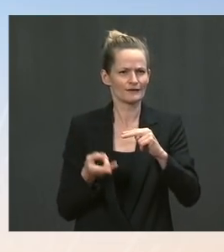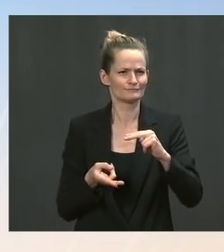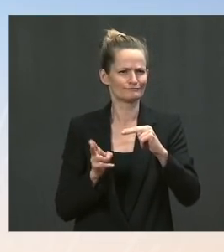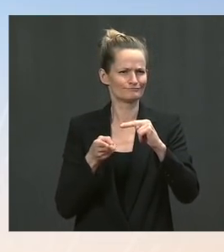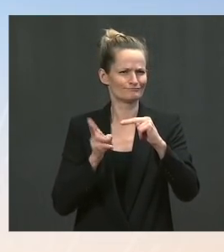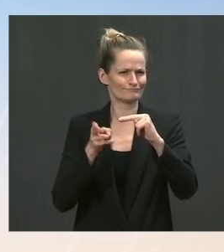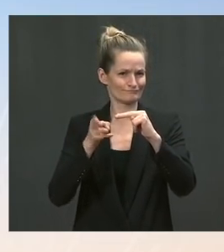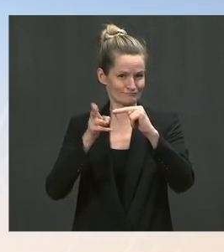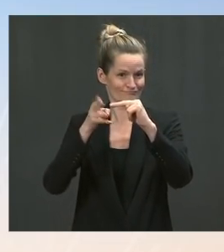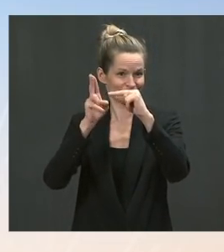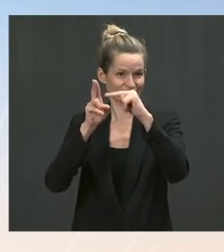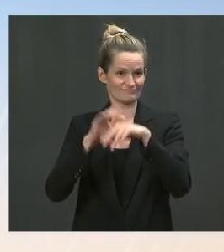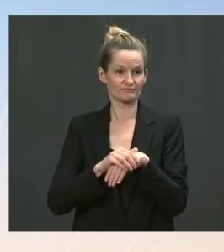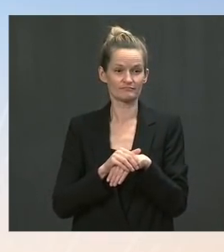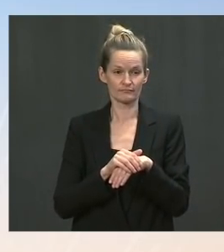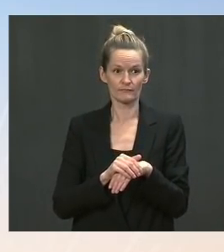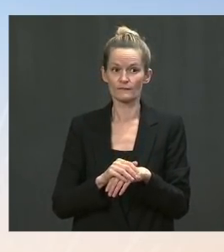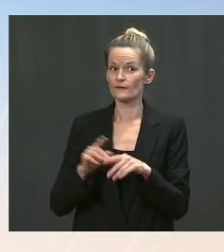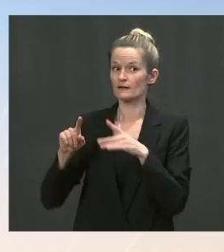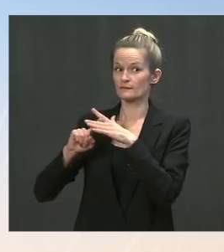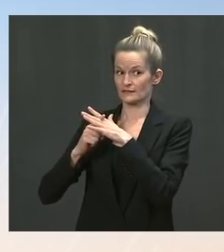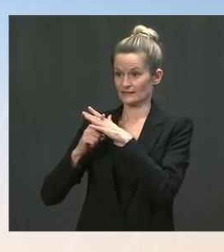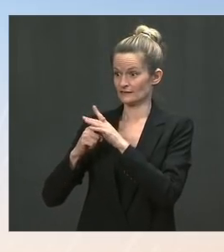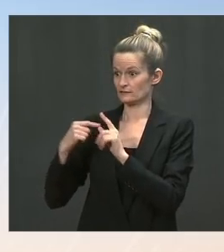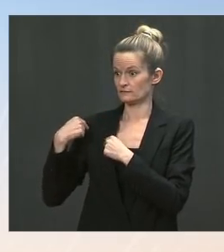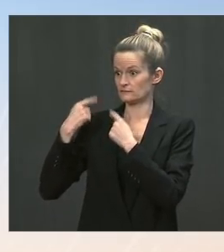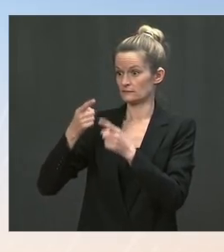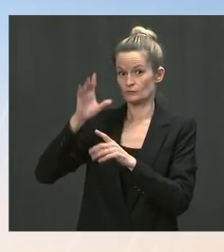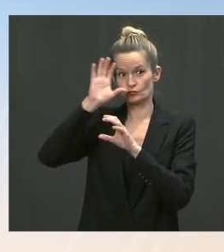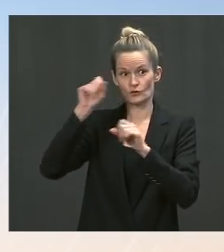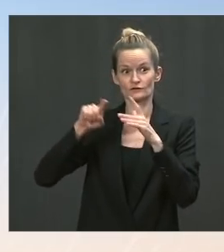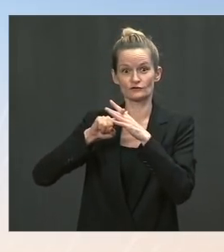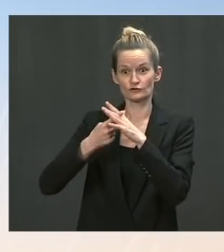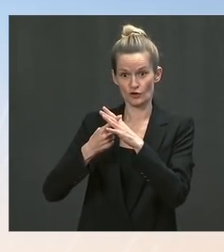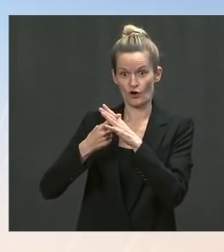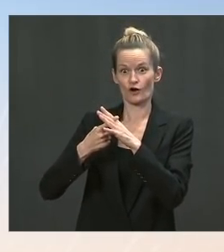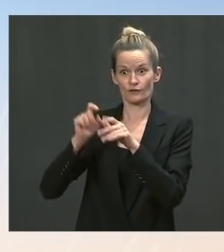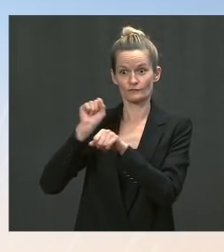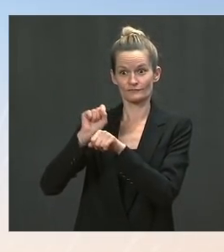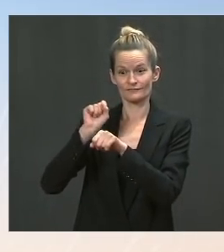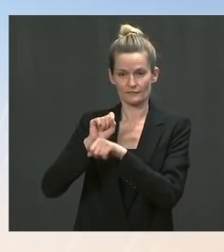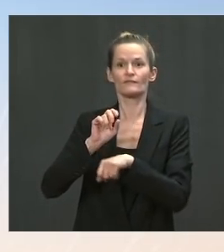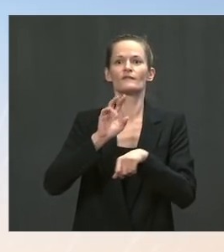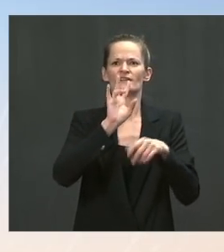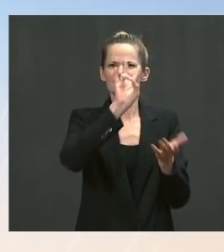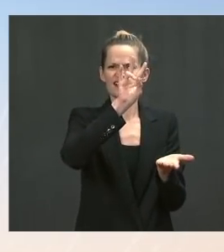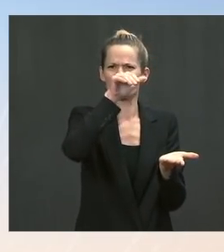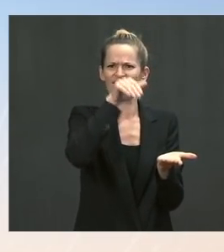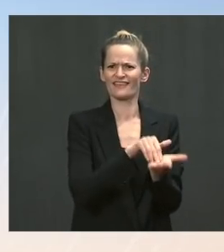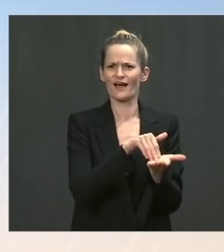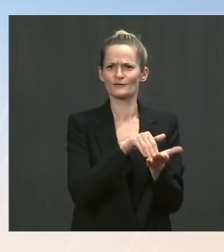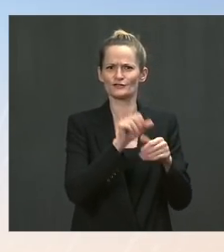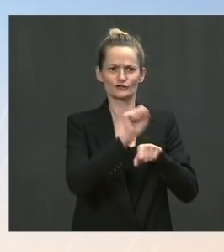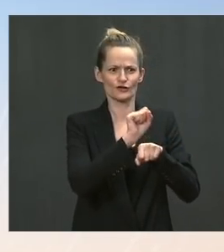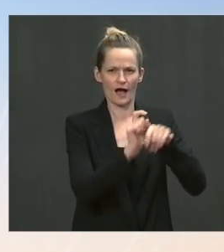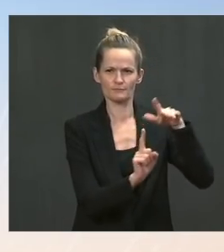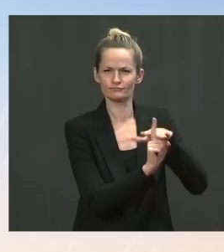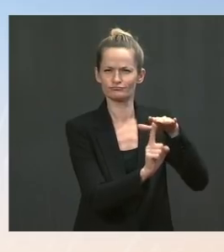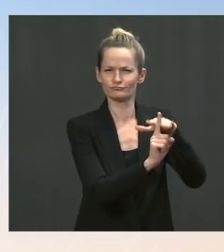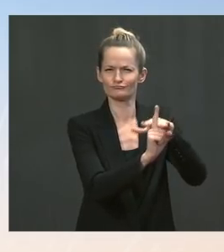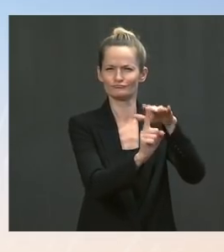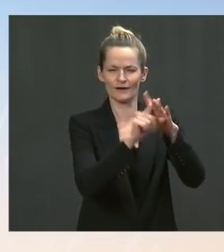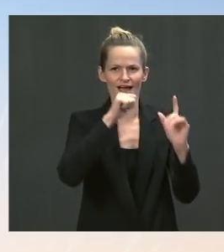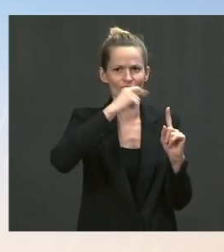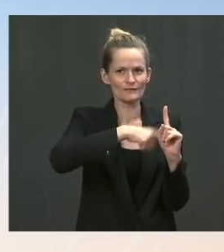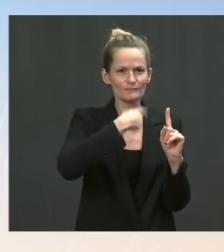per month on average. That's more jobs created faster than any other President's first six months in history. In comparison, the